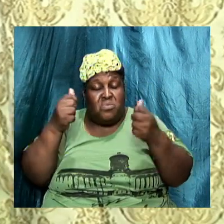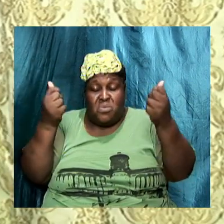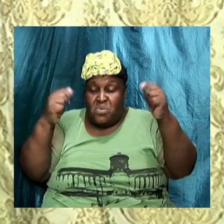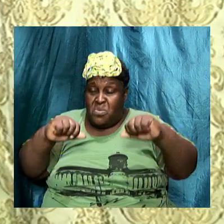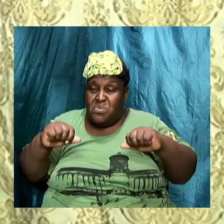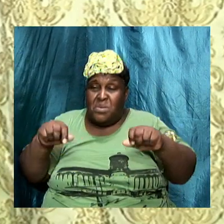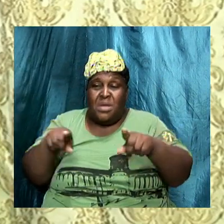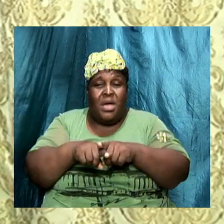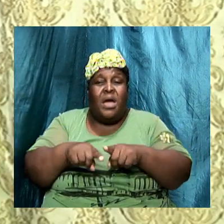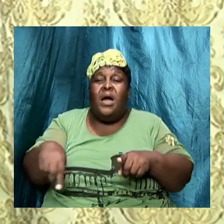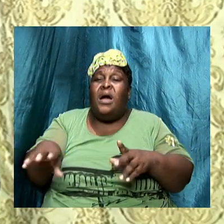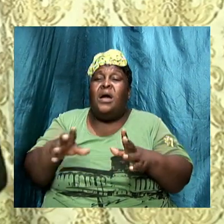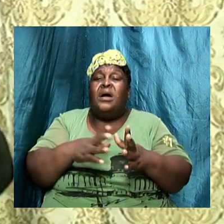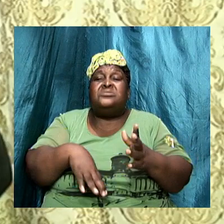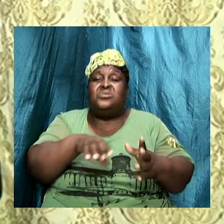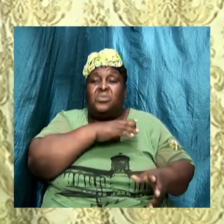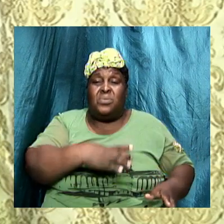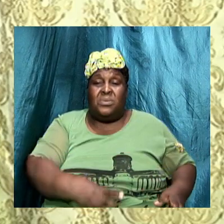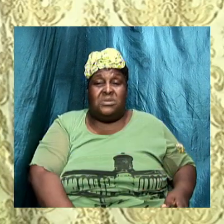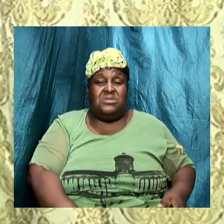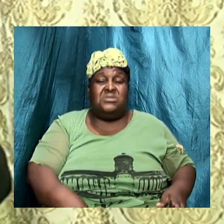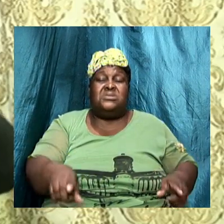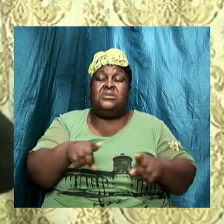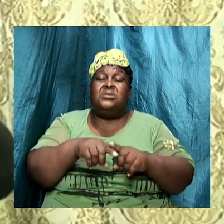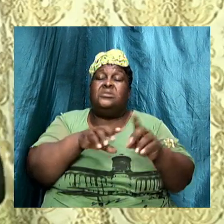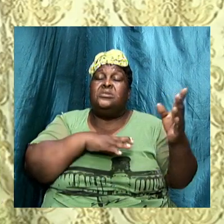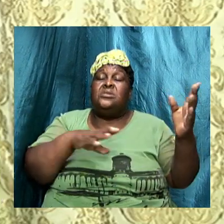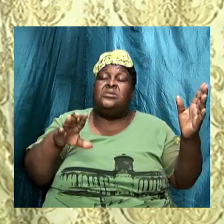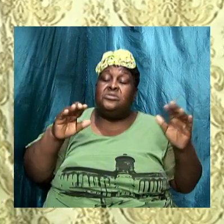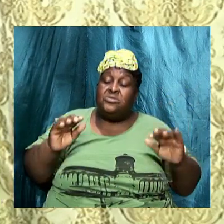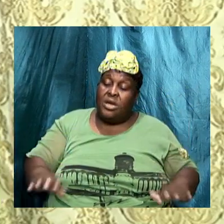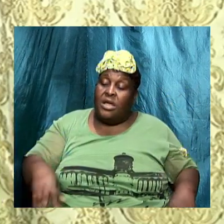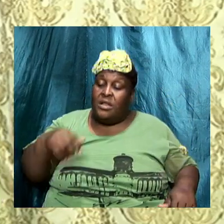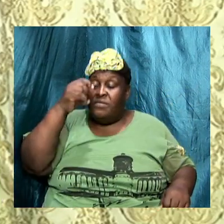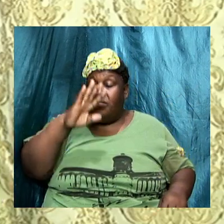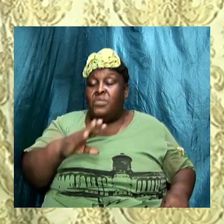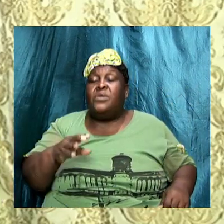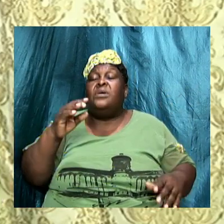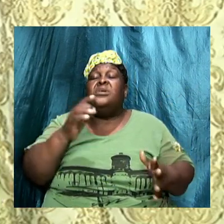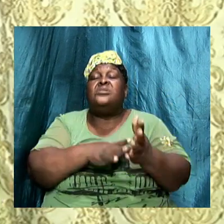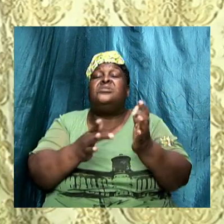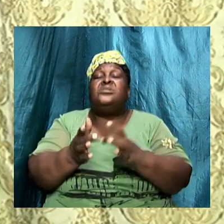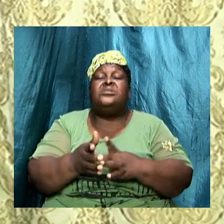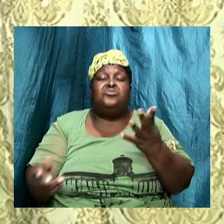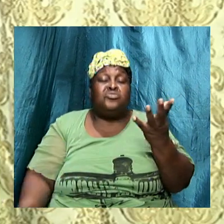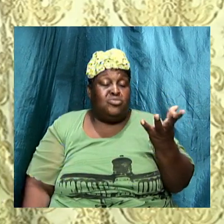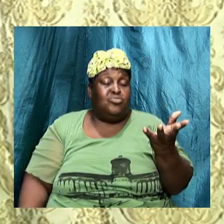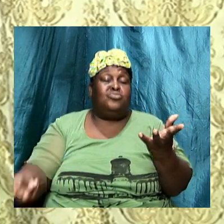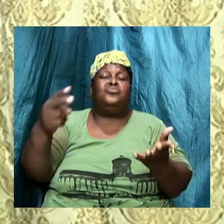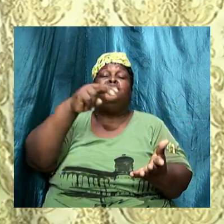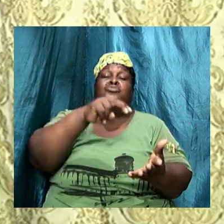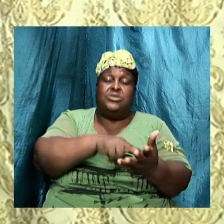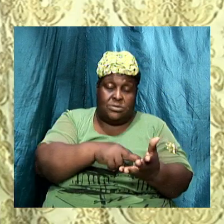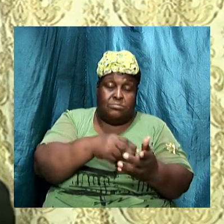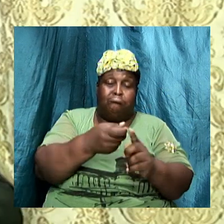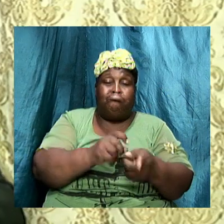as a child of God Christ is risen from the dead I have no